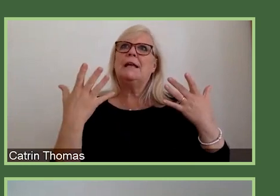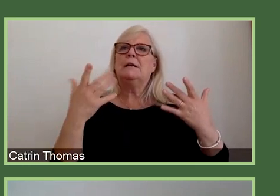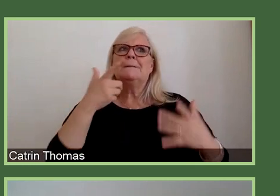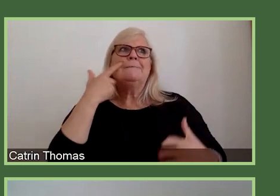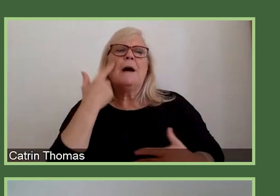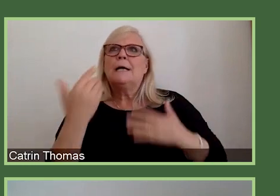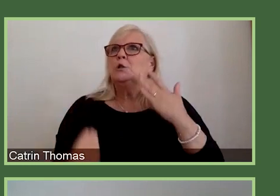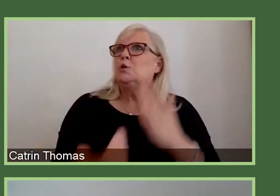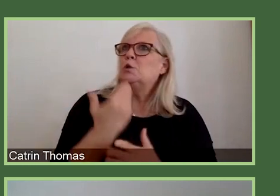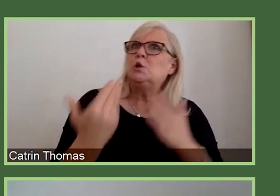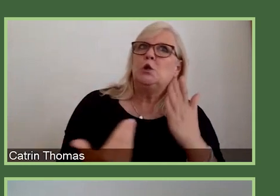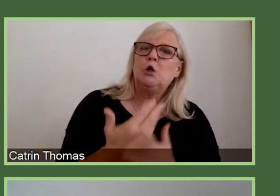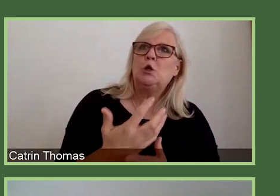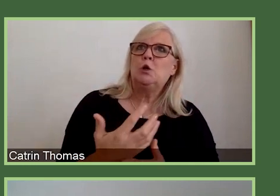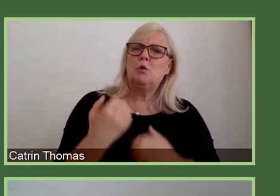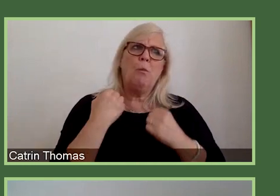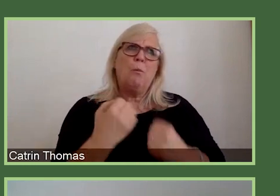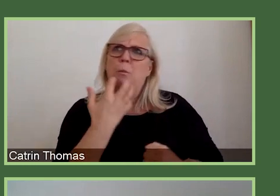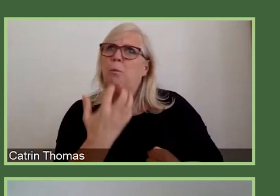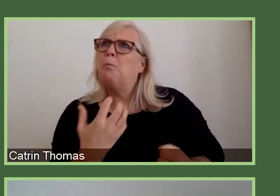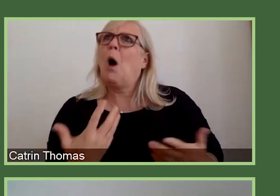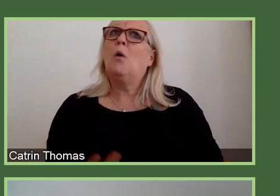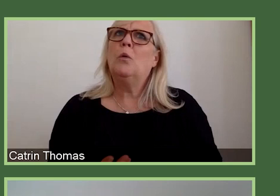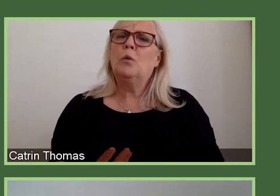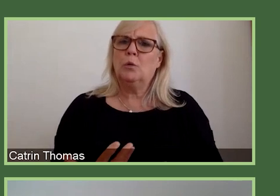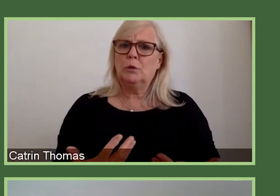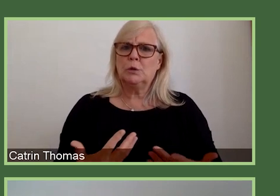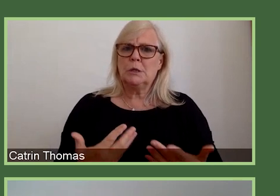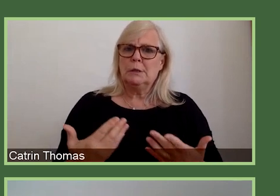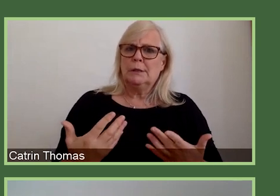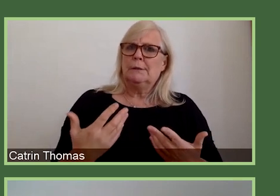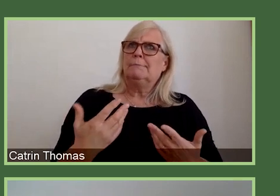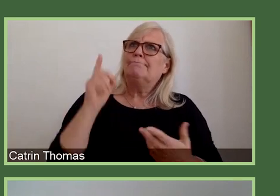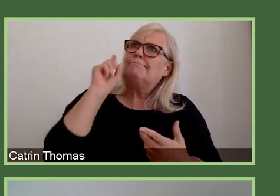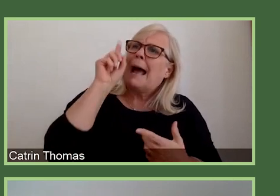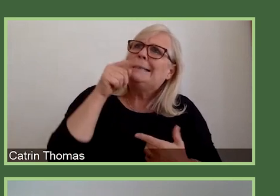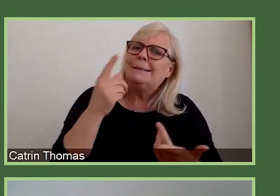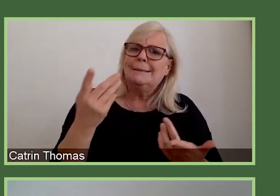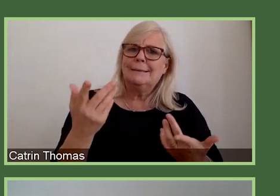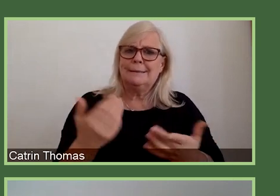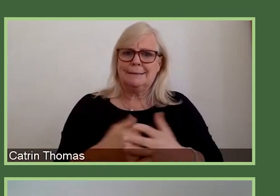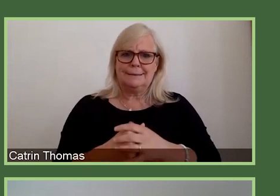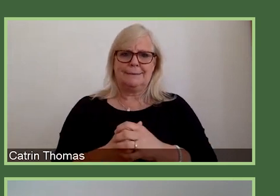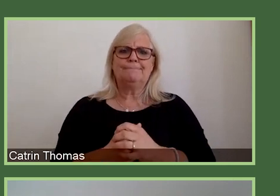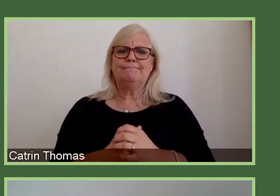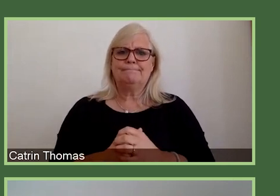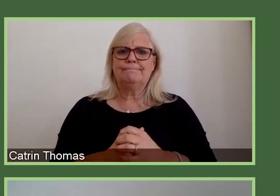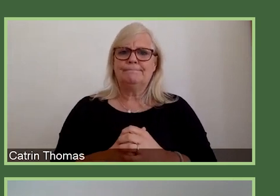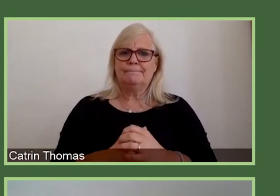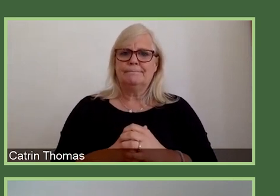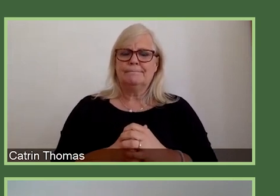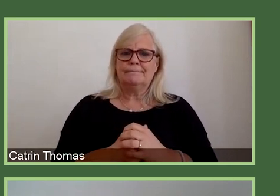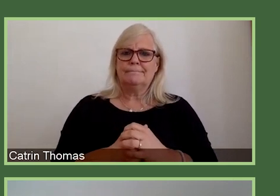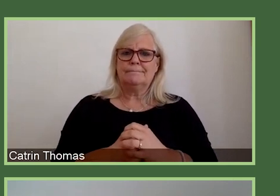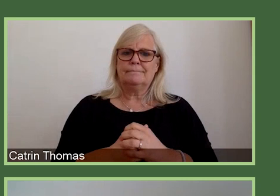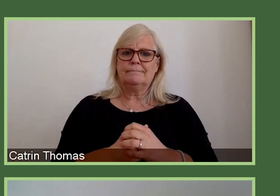to deliver significant shifts in understanding and to impact human health. Again, we haven't set